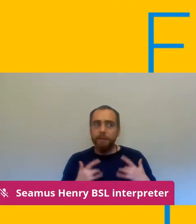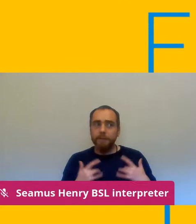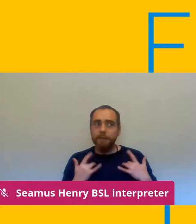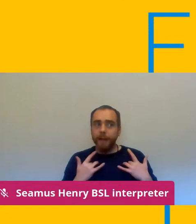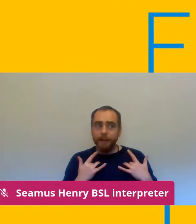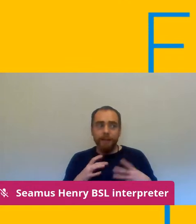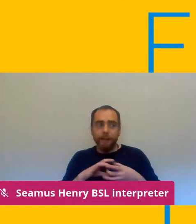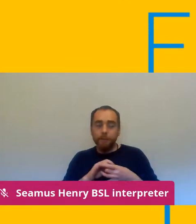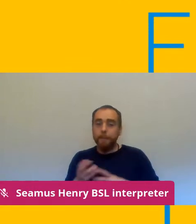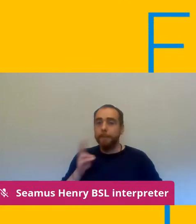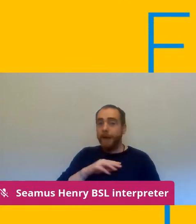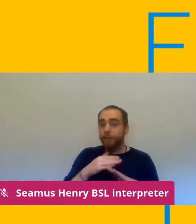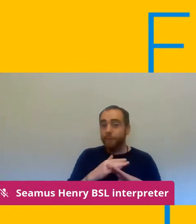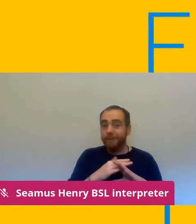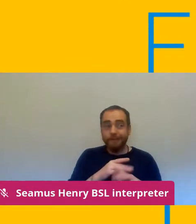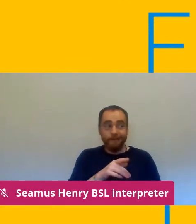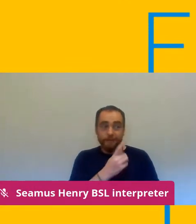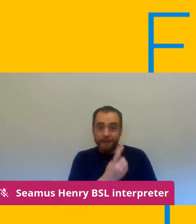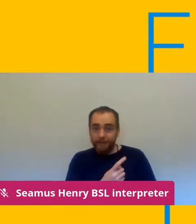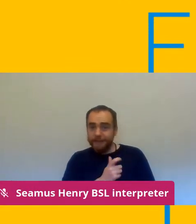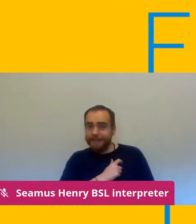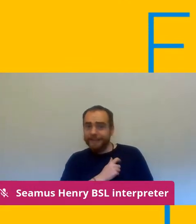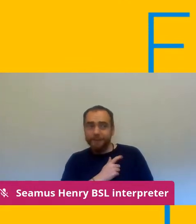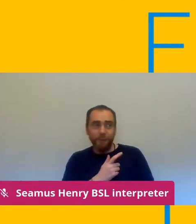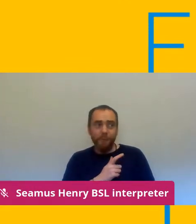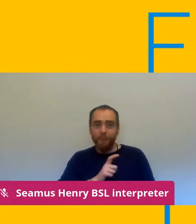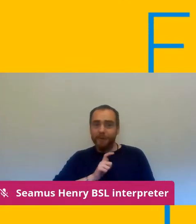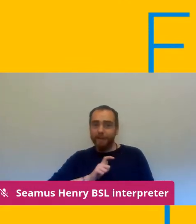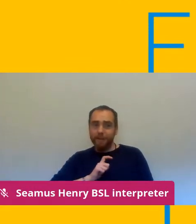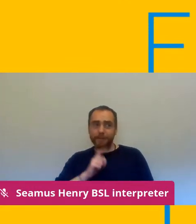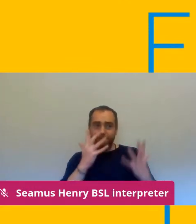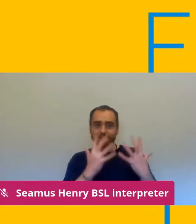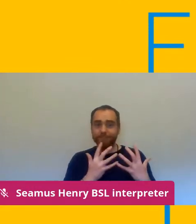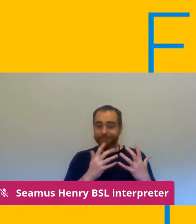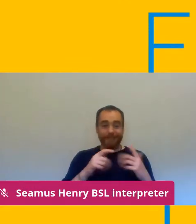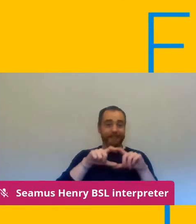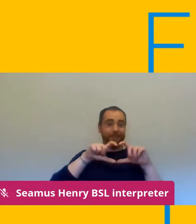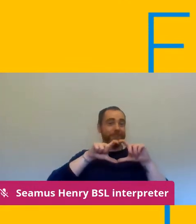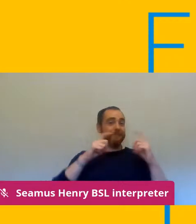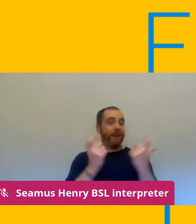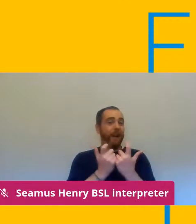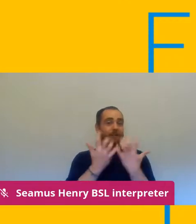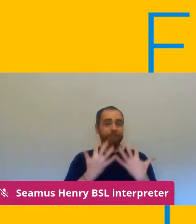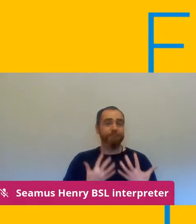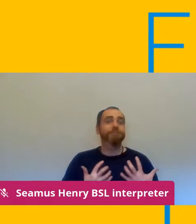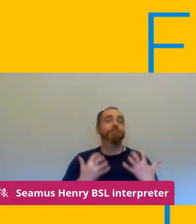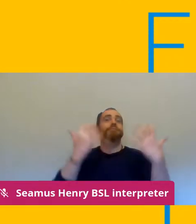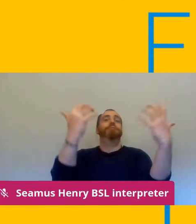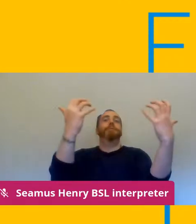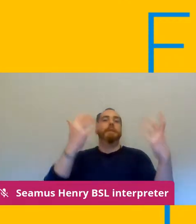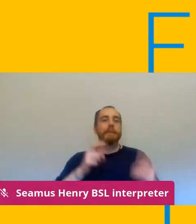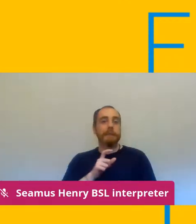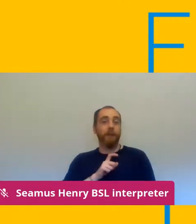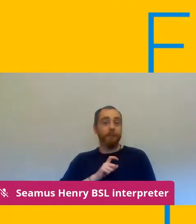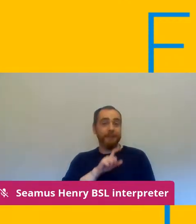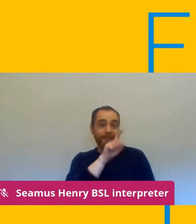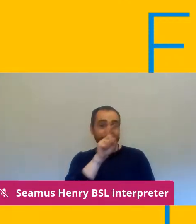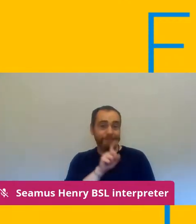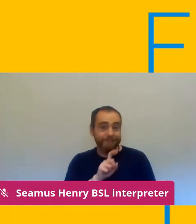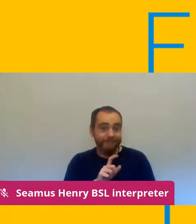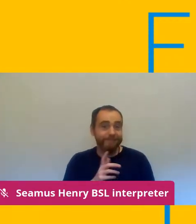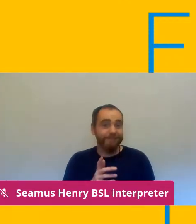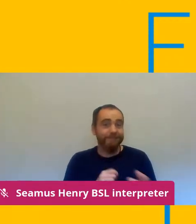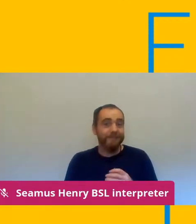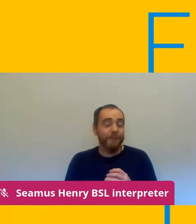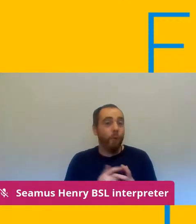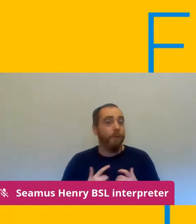are they comfortable teaching the numbers that they have in their class do they feel that they're not properly properly um equipped